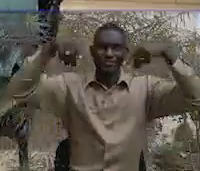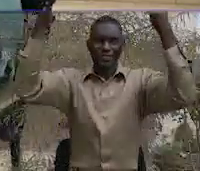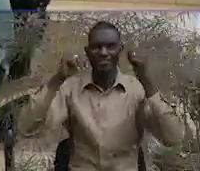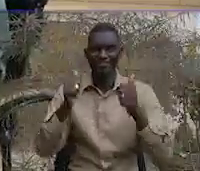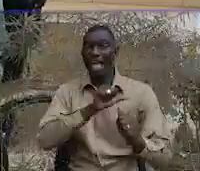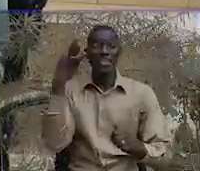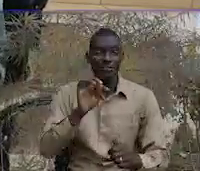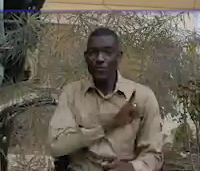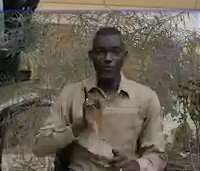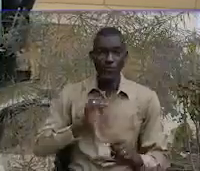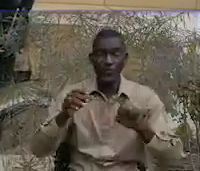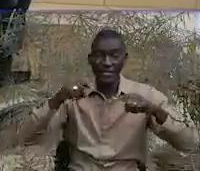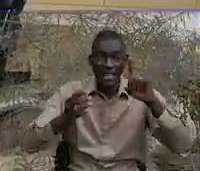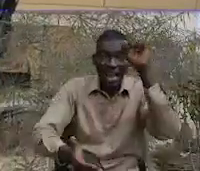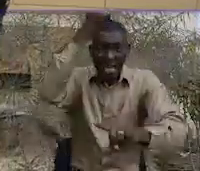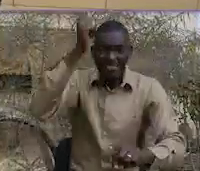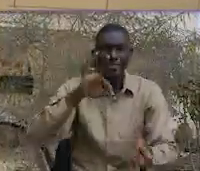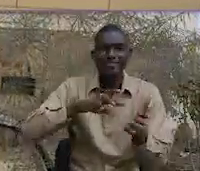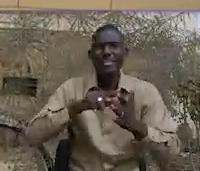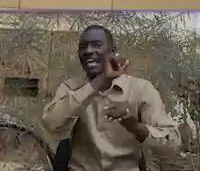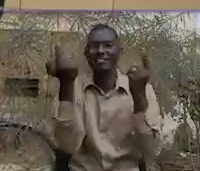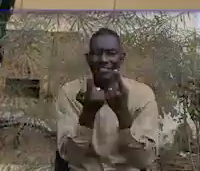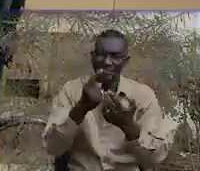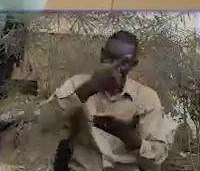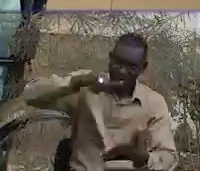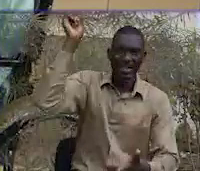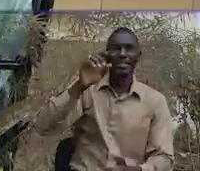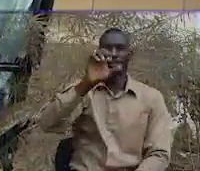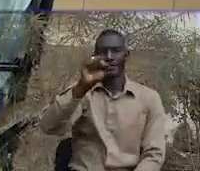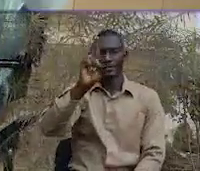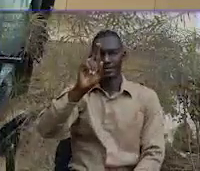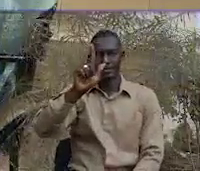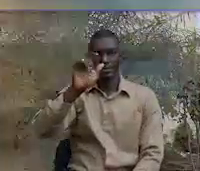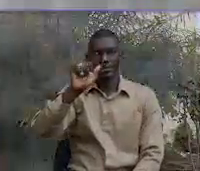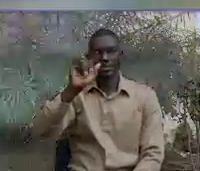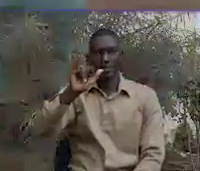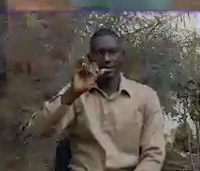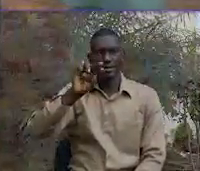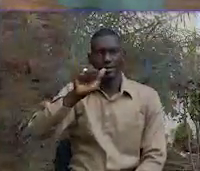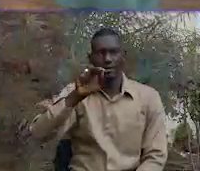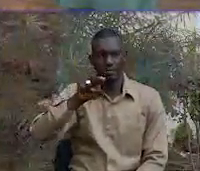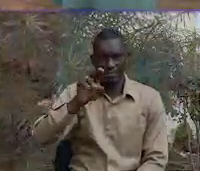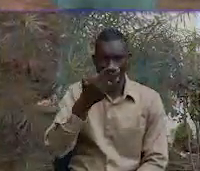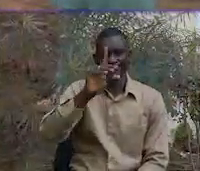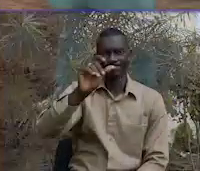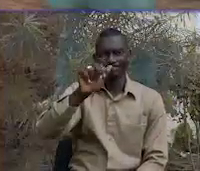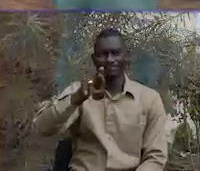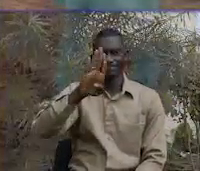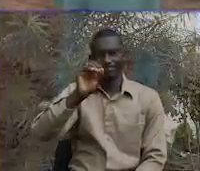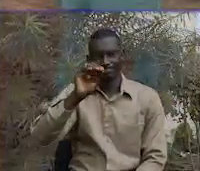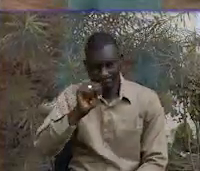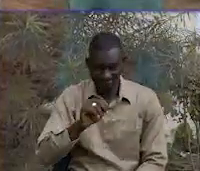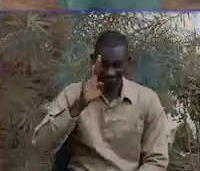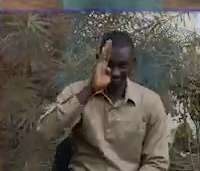means we win the fight, and when we win the fight, it means everything is right. Suleiman